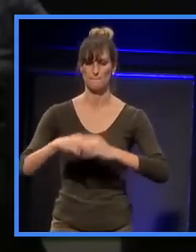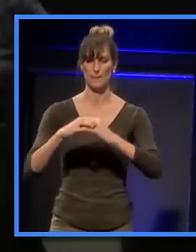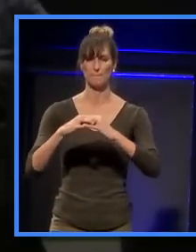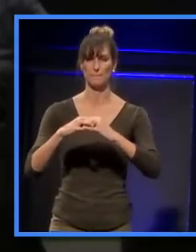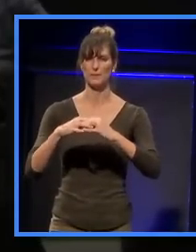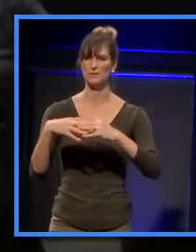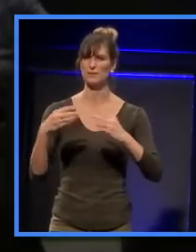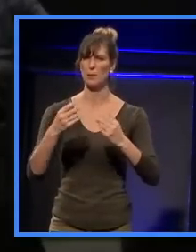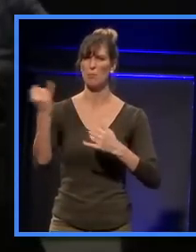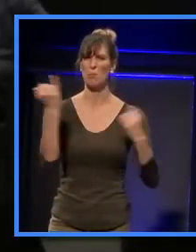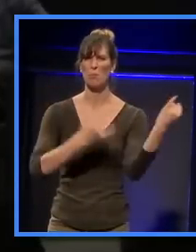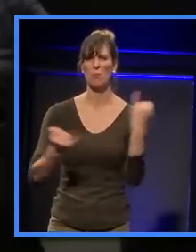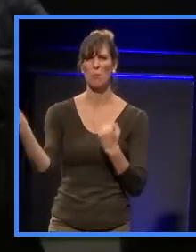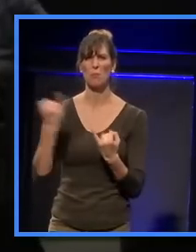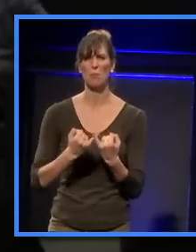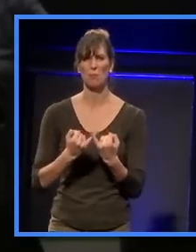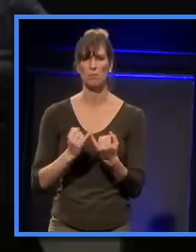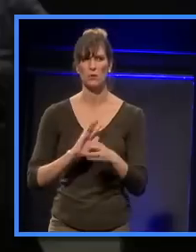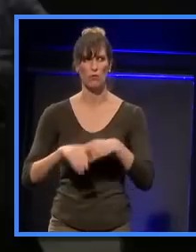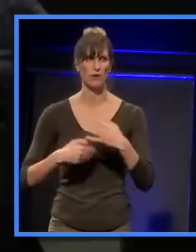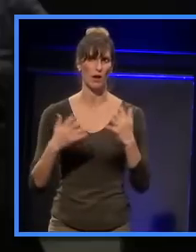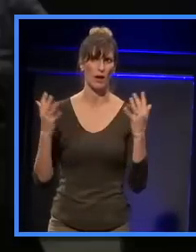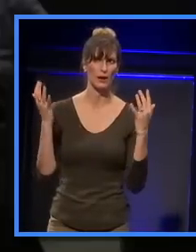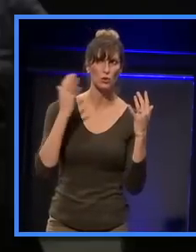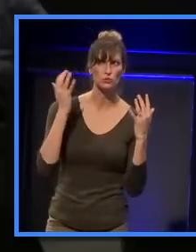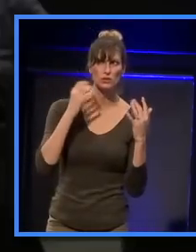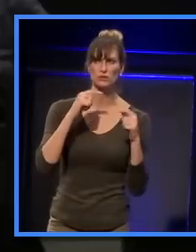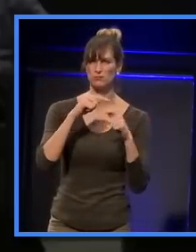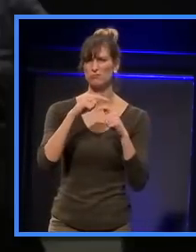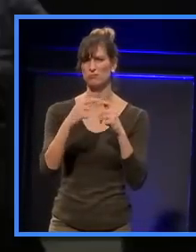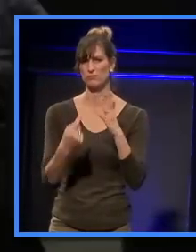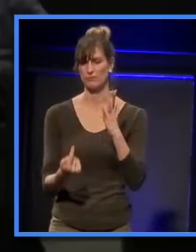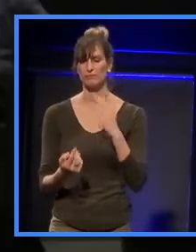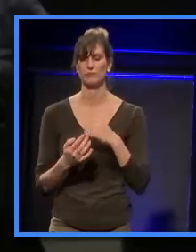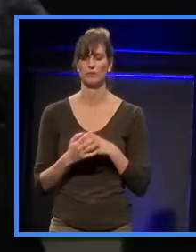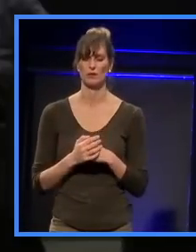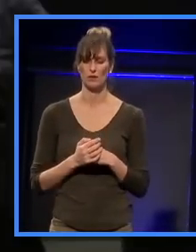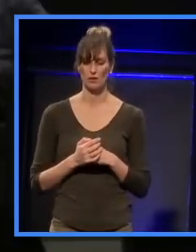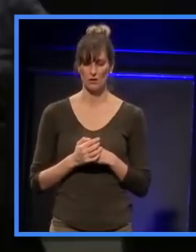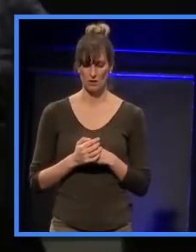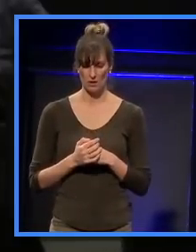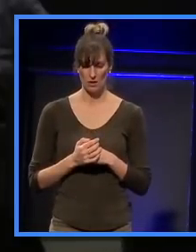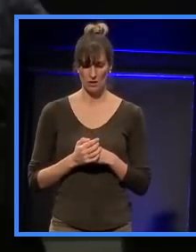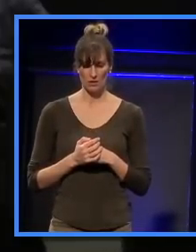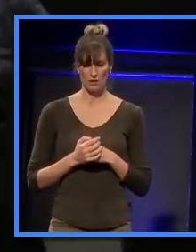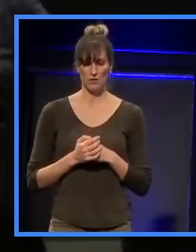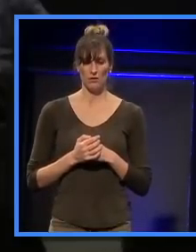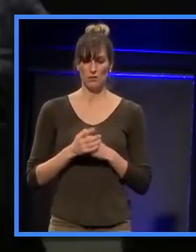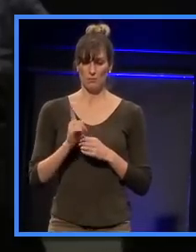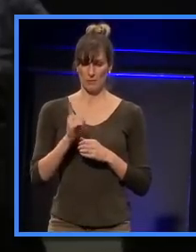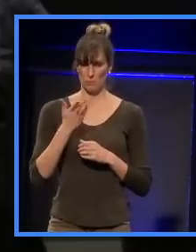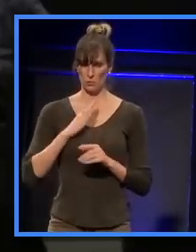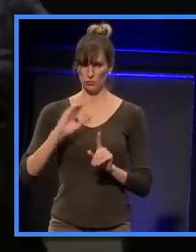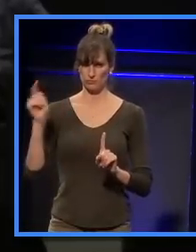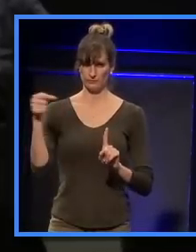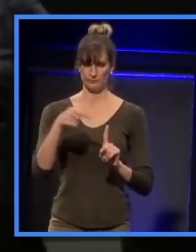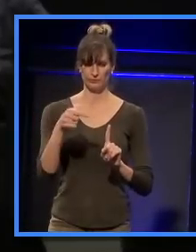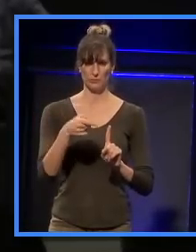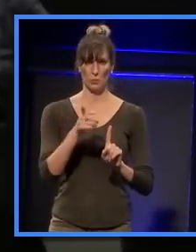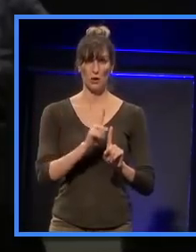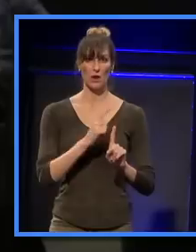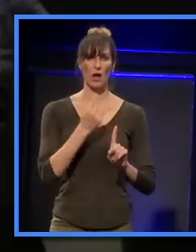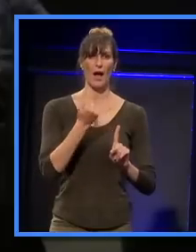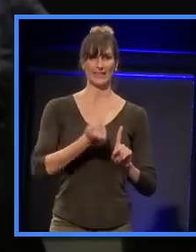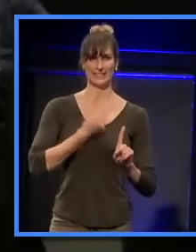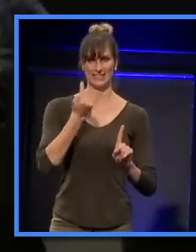not just its acoustics. But I guess the point that I really would like to refer to is the issue of identity